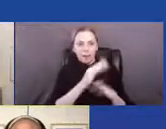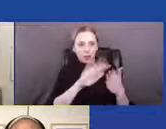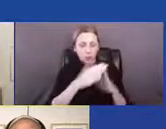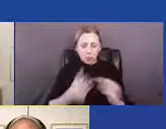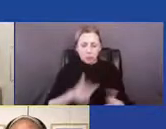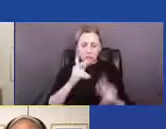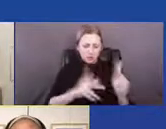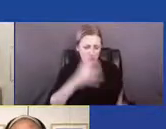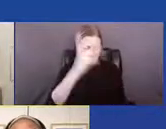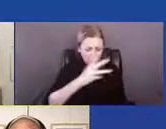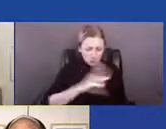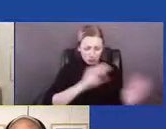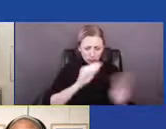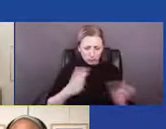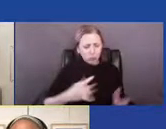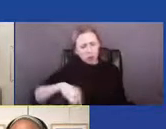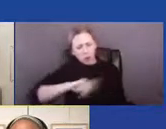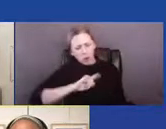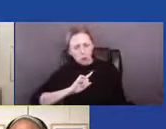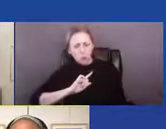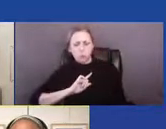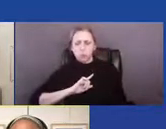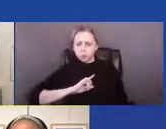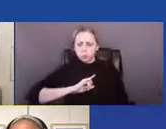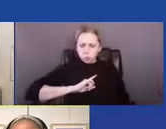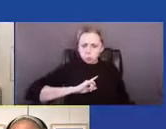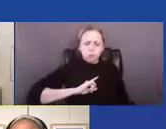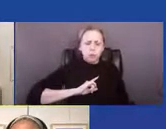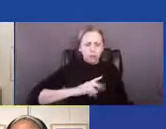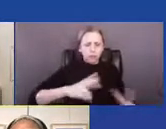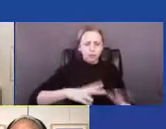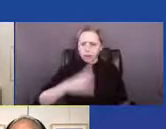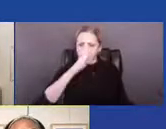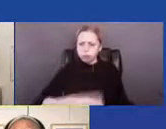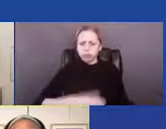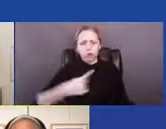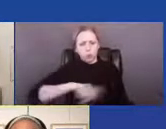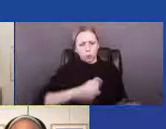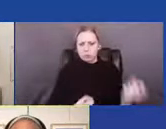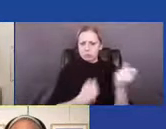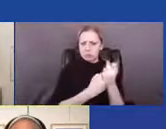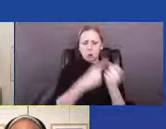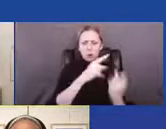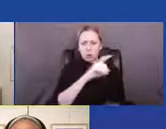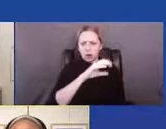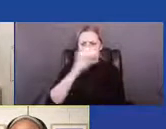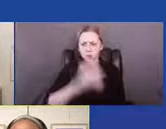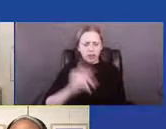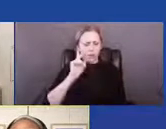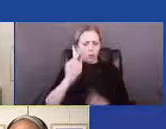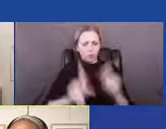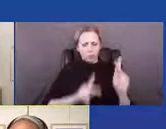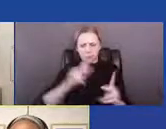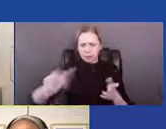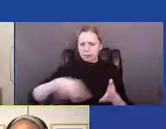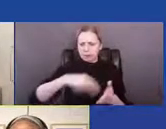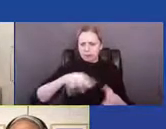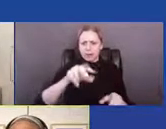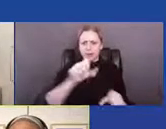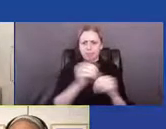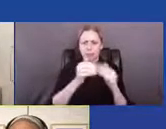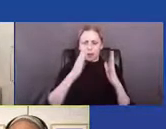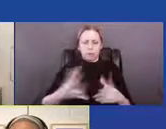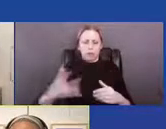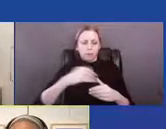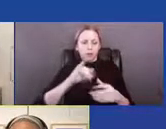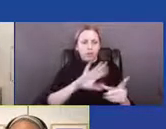firmly in support of the well-being and safety of our Asian American and Pacific Islander dance colleagues, and continue to champion